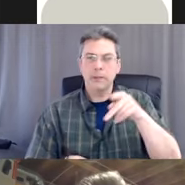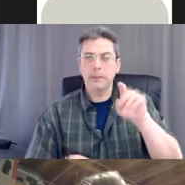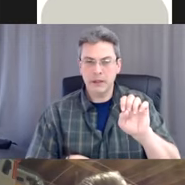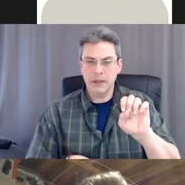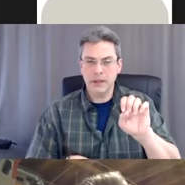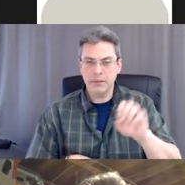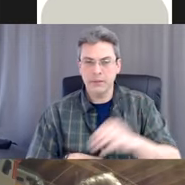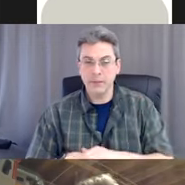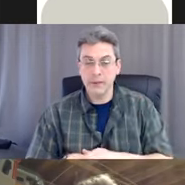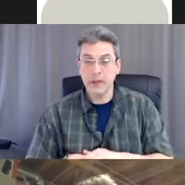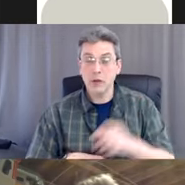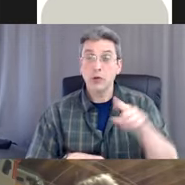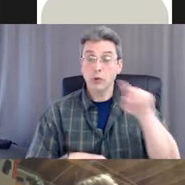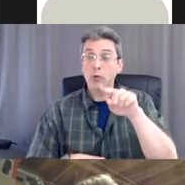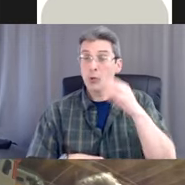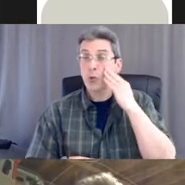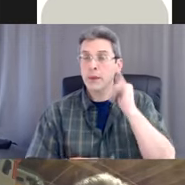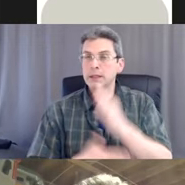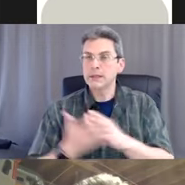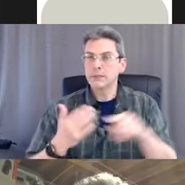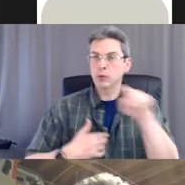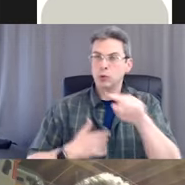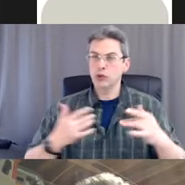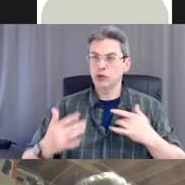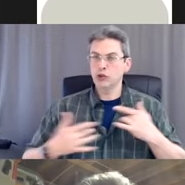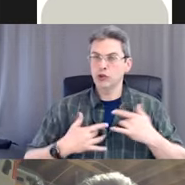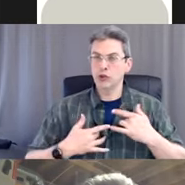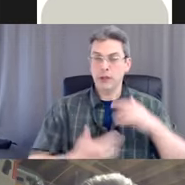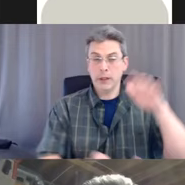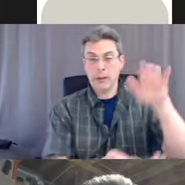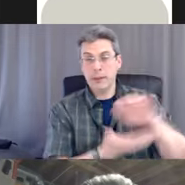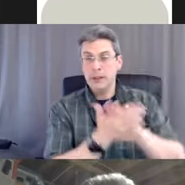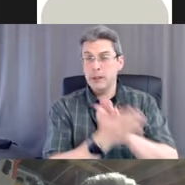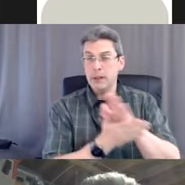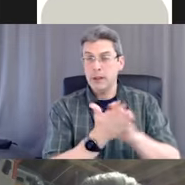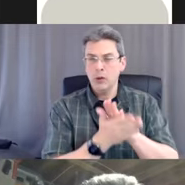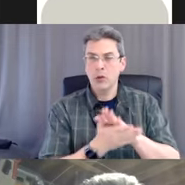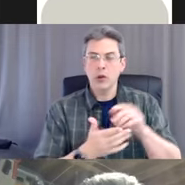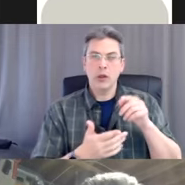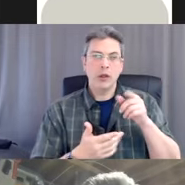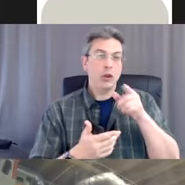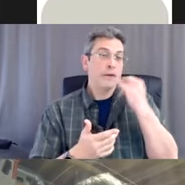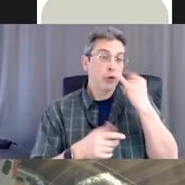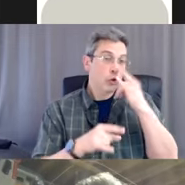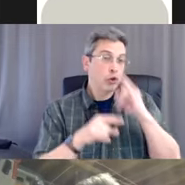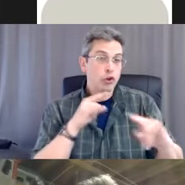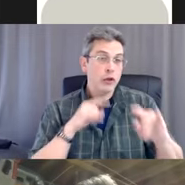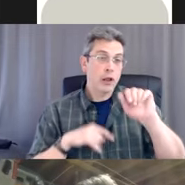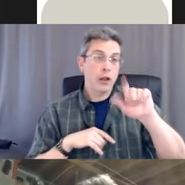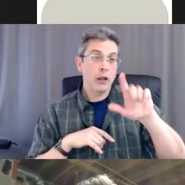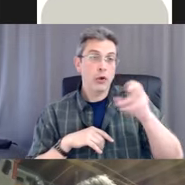less hand sanitizer. So it has other components if you're allergic to alcohol, for example,